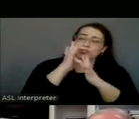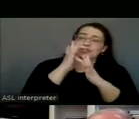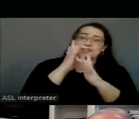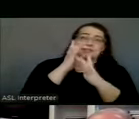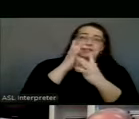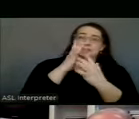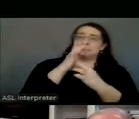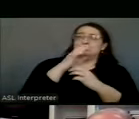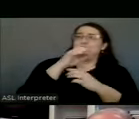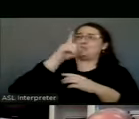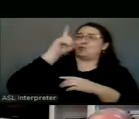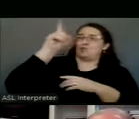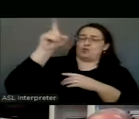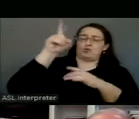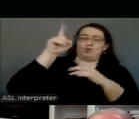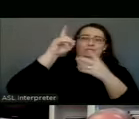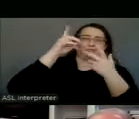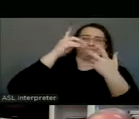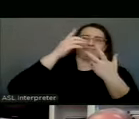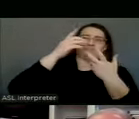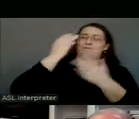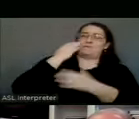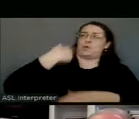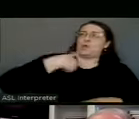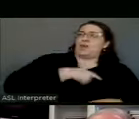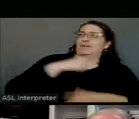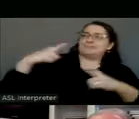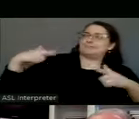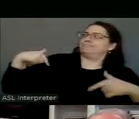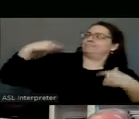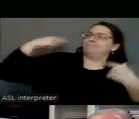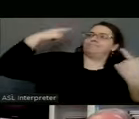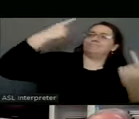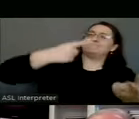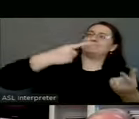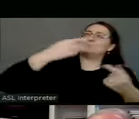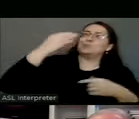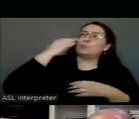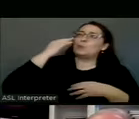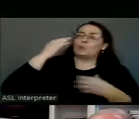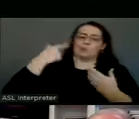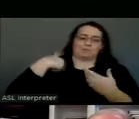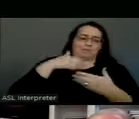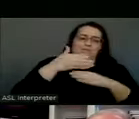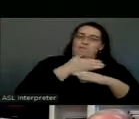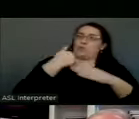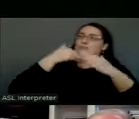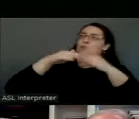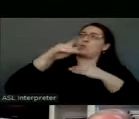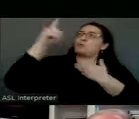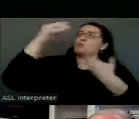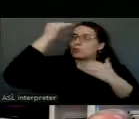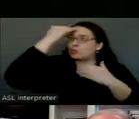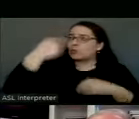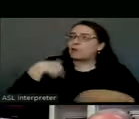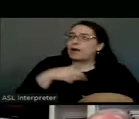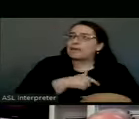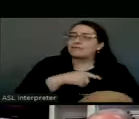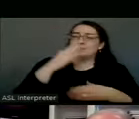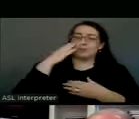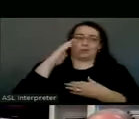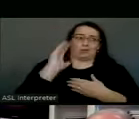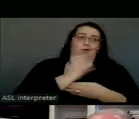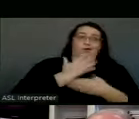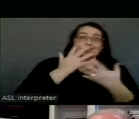you have known us from the beginning of time. You have known us in the depths of our dreams and in the darkness of our shame.